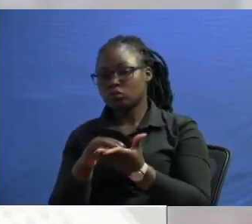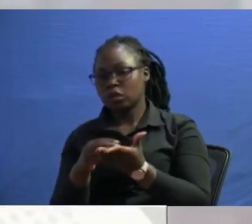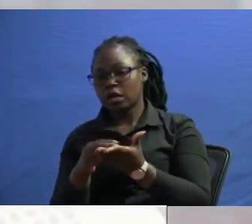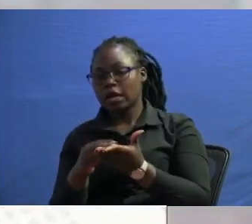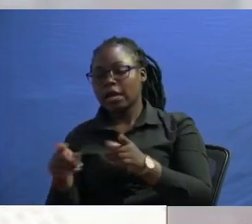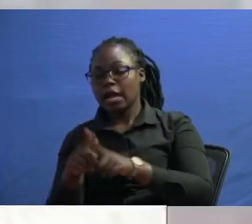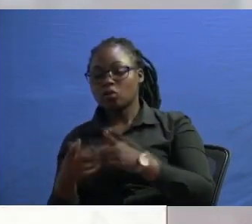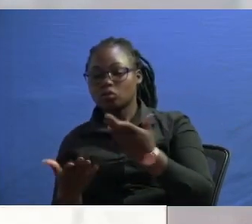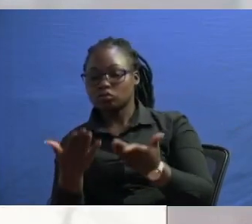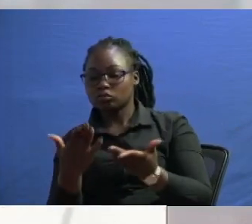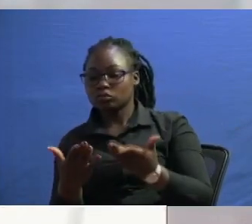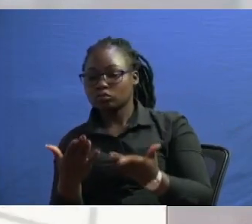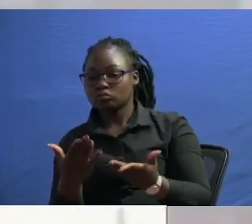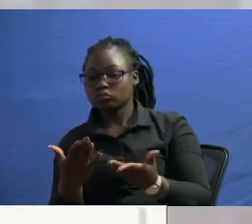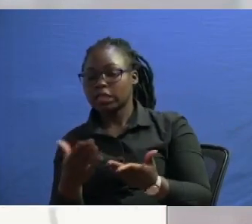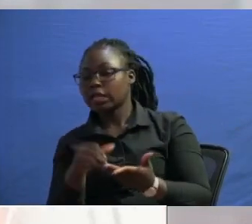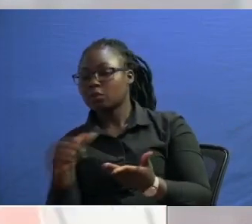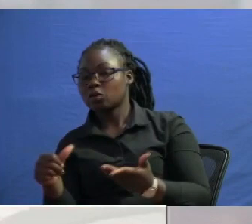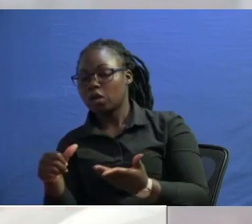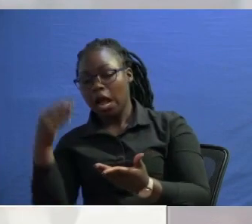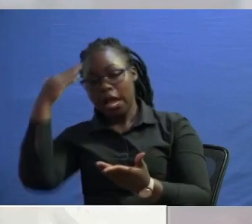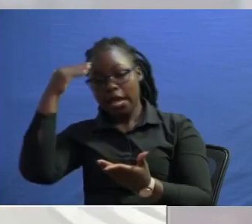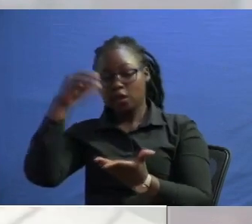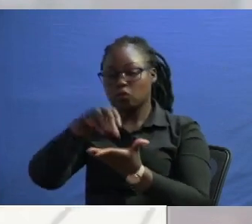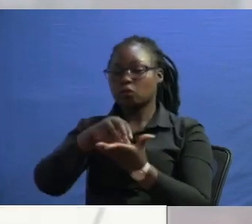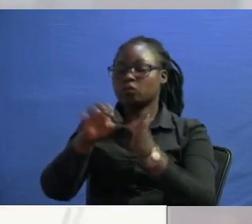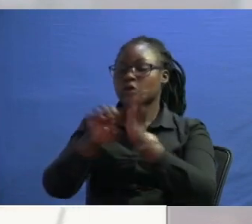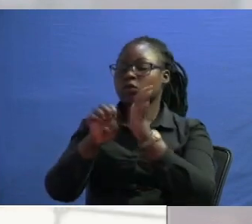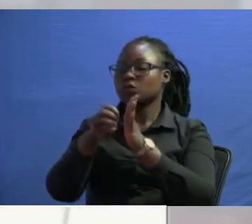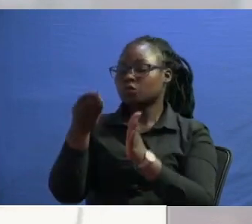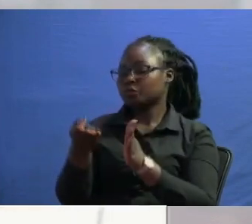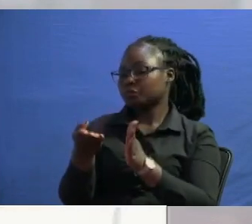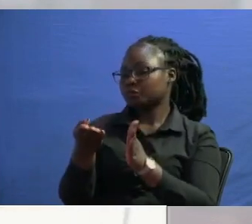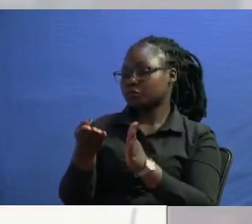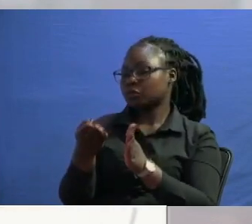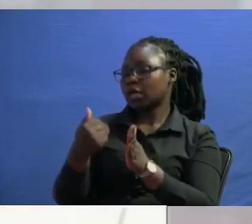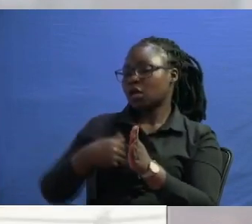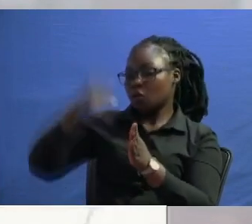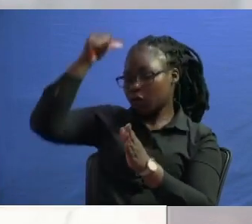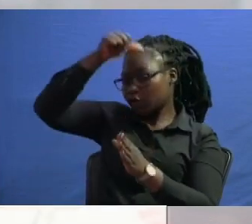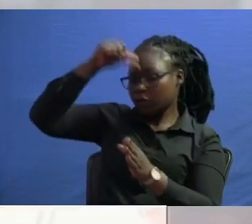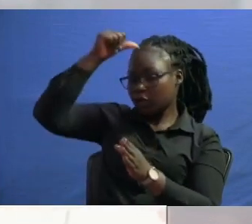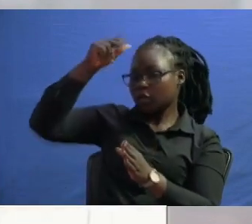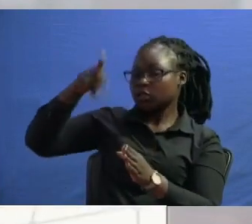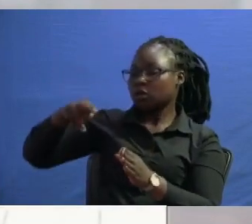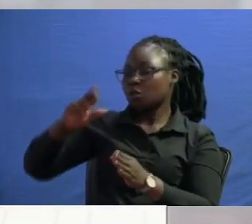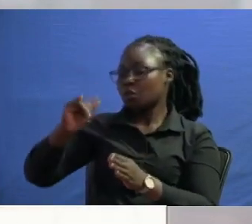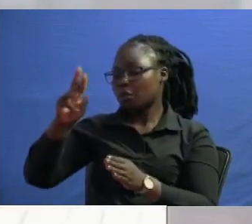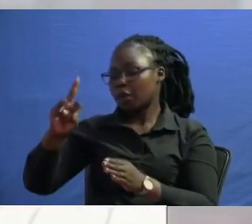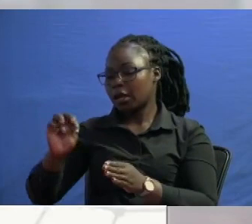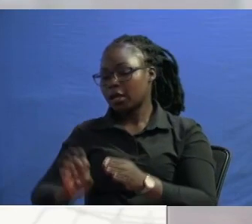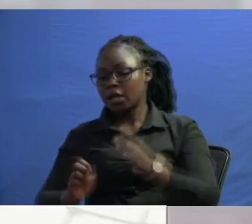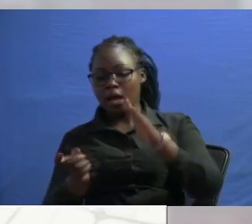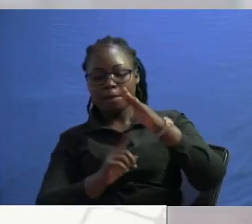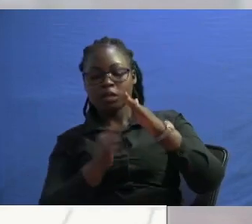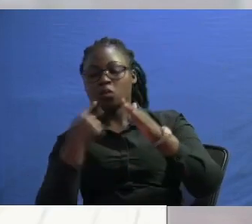country or rather reciprocal head of state for example in this case we had haitian prime minister who came to kenya and that is